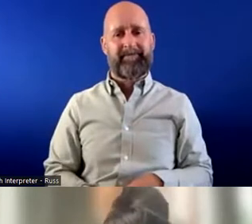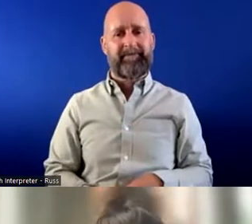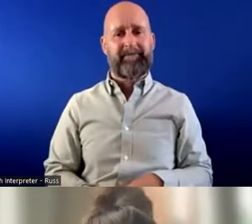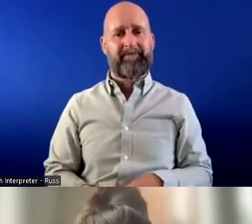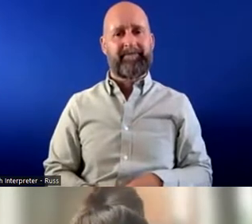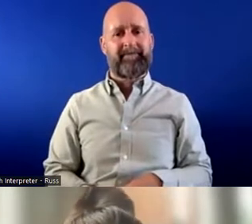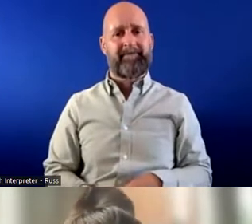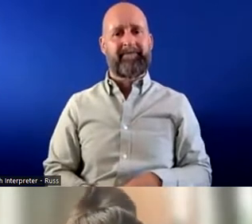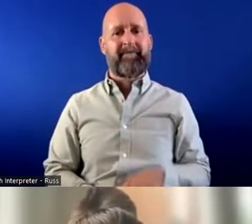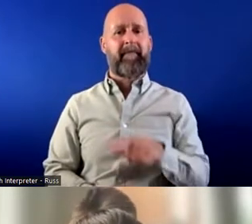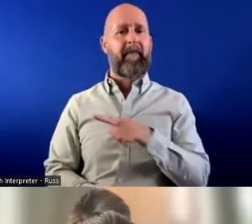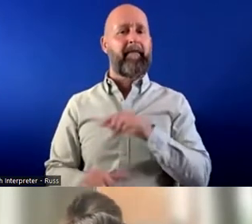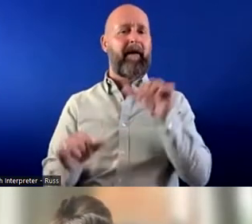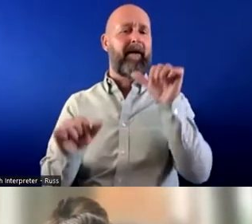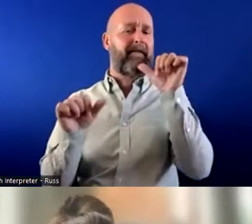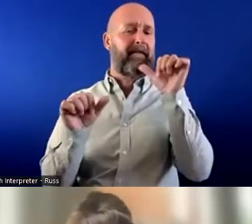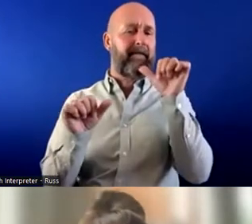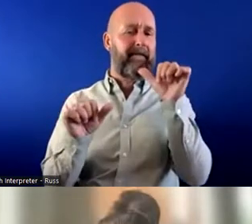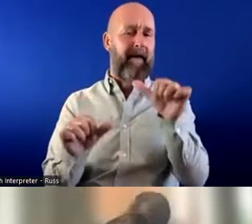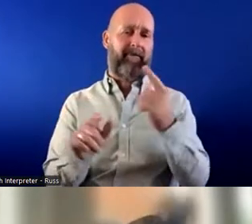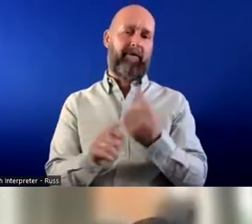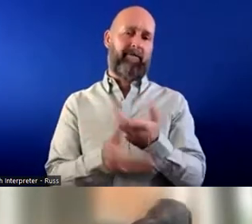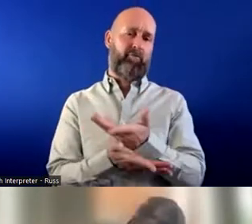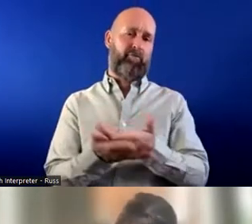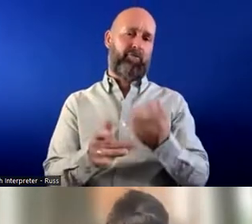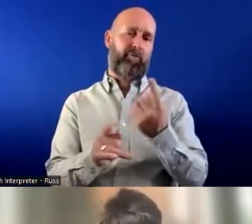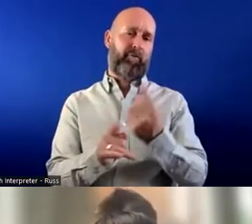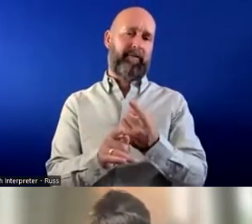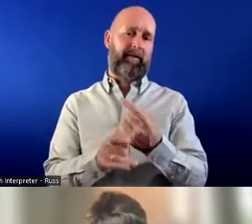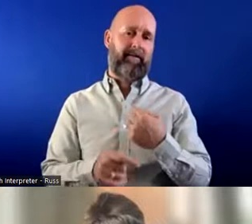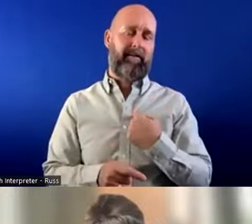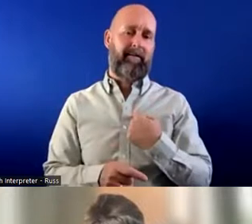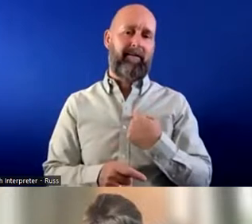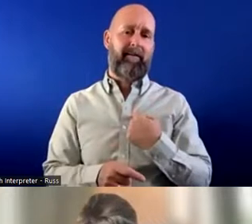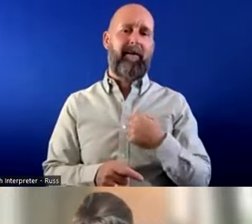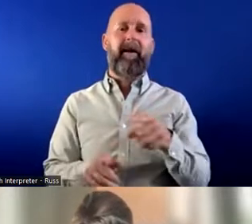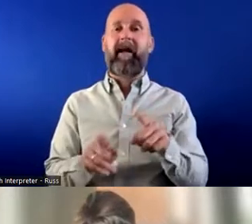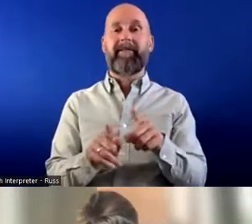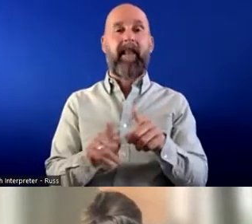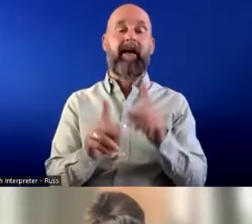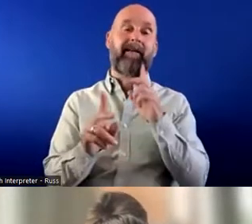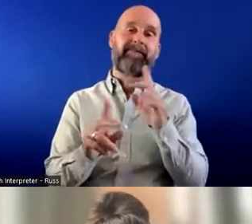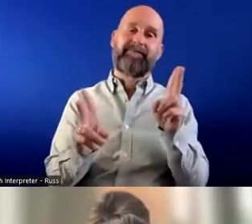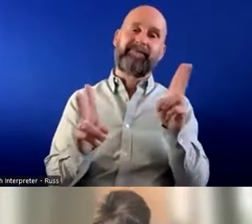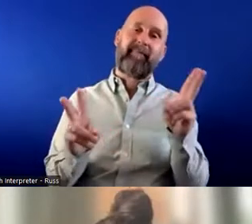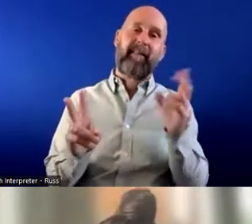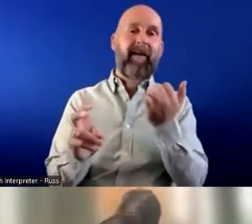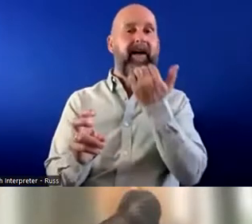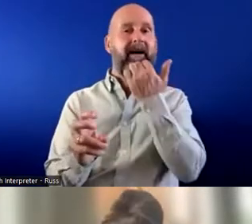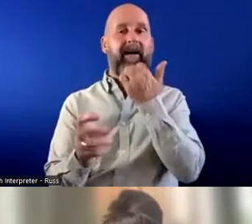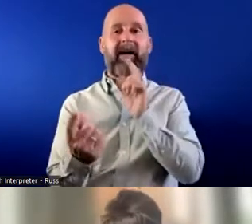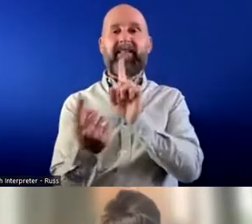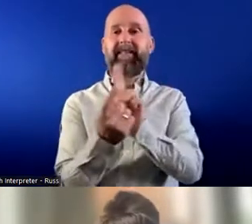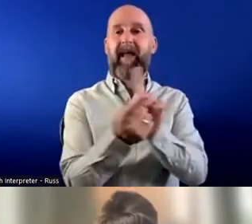This is my favourite subject. I think it's nearly like a dating game in a way and I don't mean to be facetious